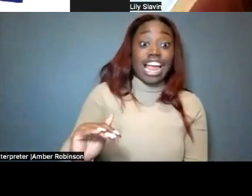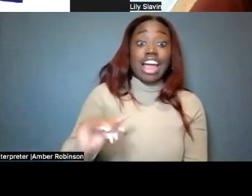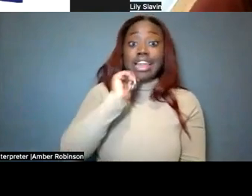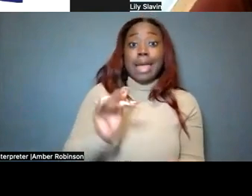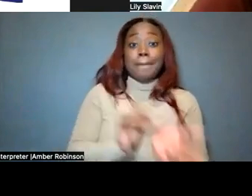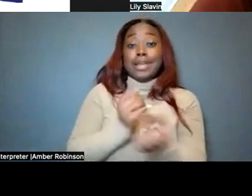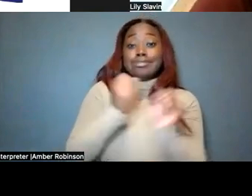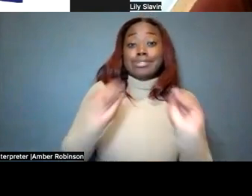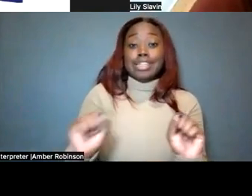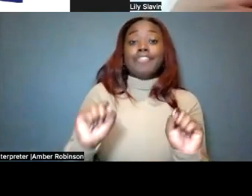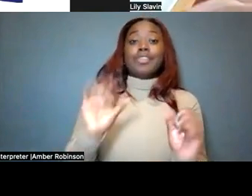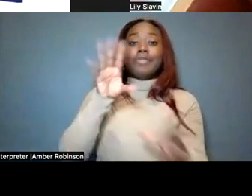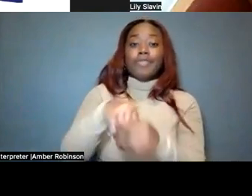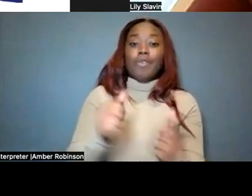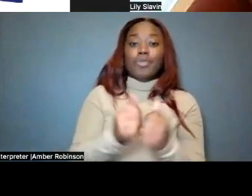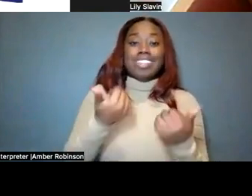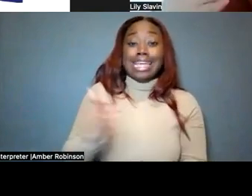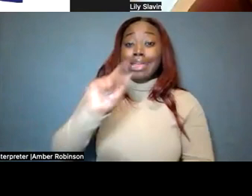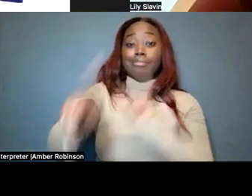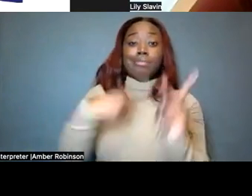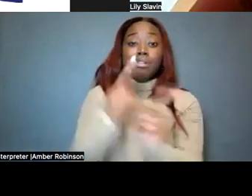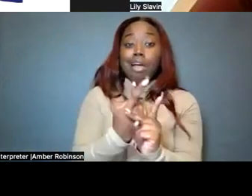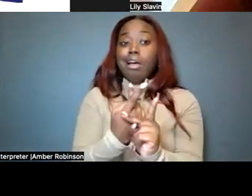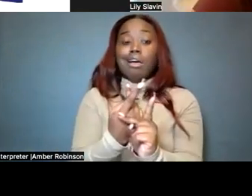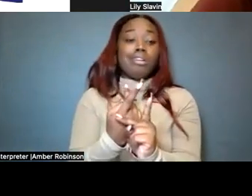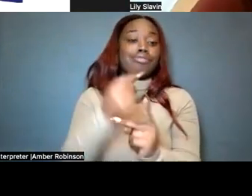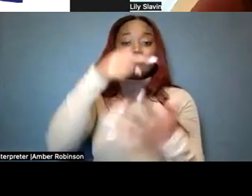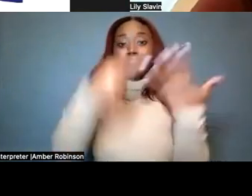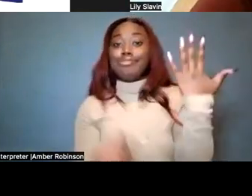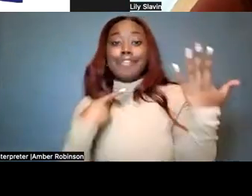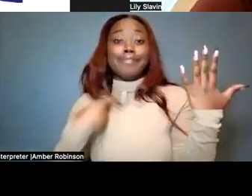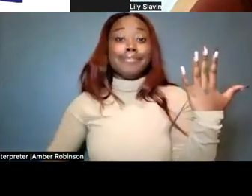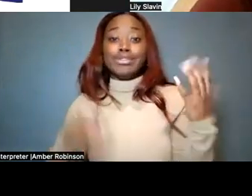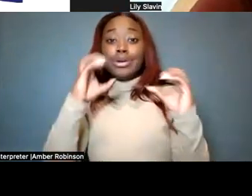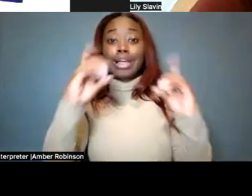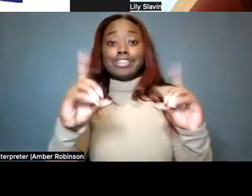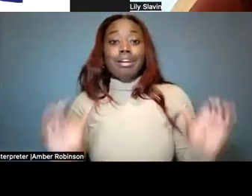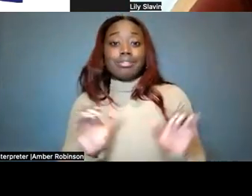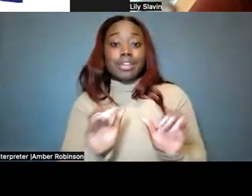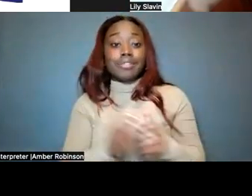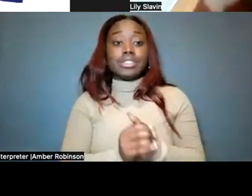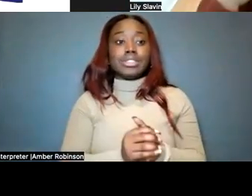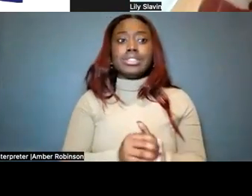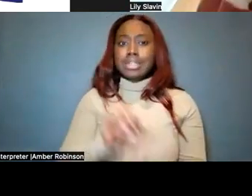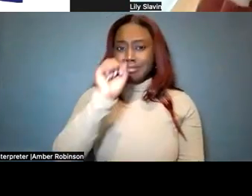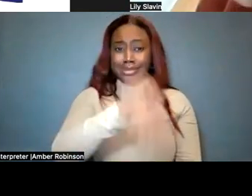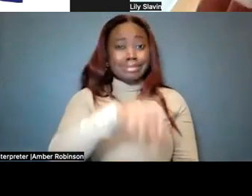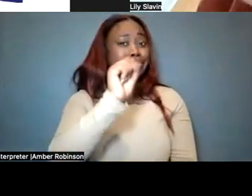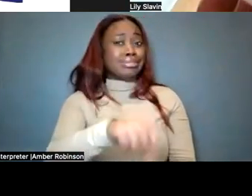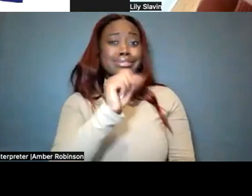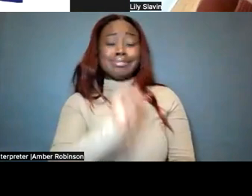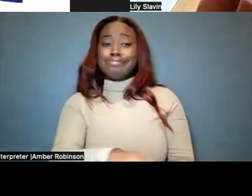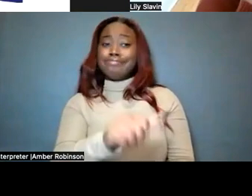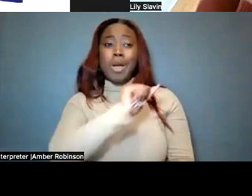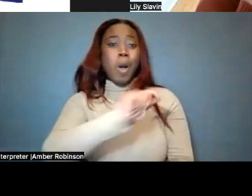medically safe to be participating in any sort of these, like physical education activities? Oh, they do it all the time, even for